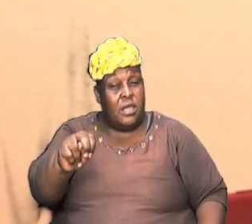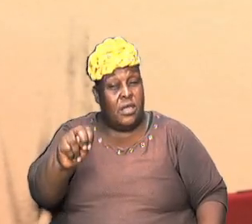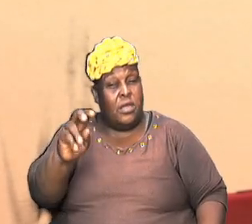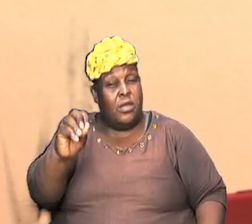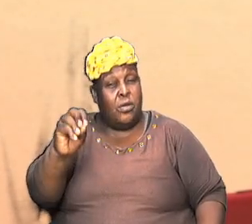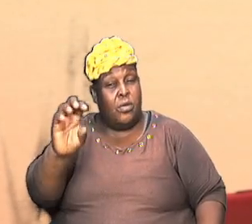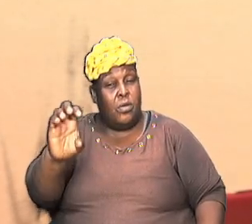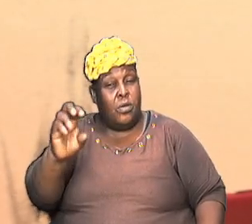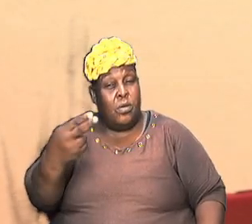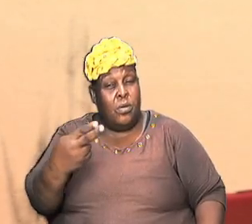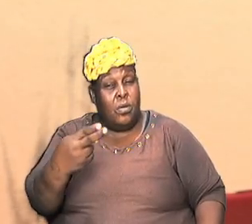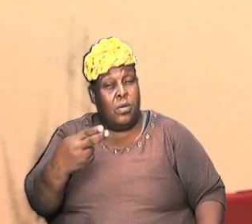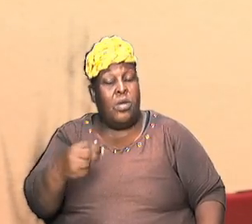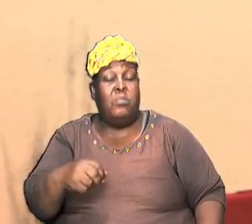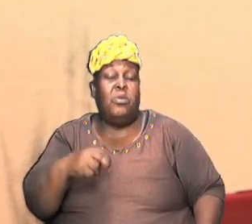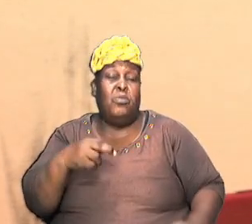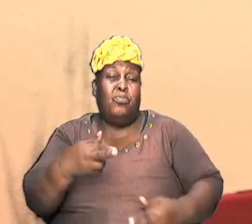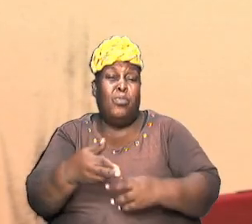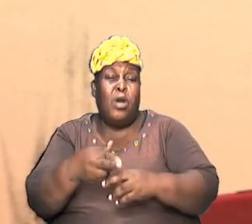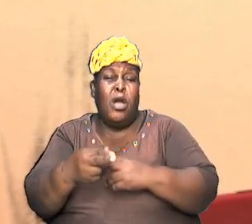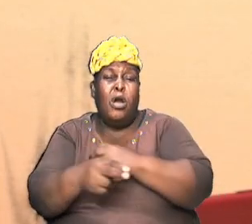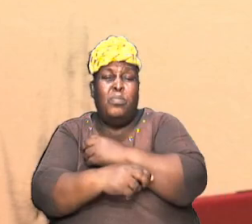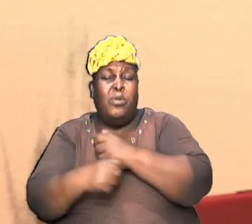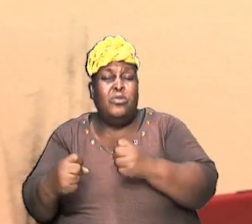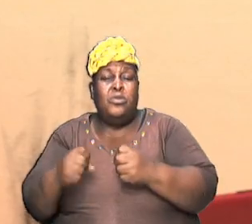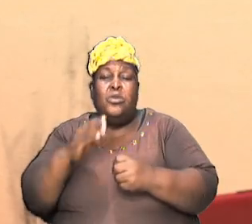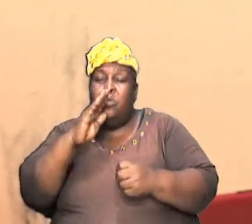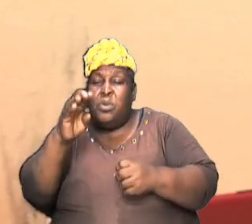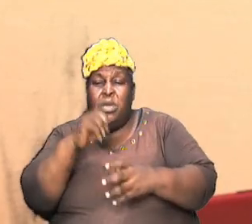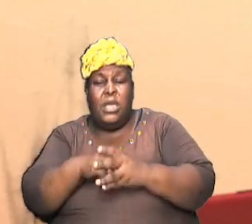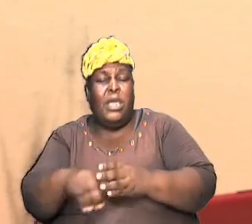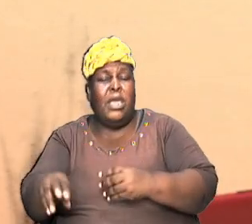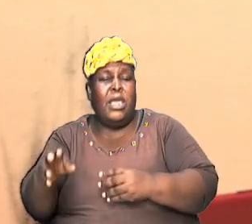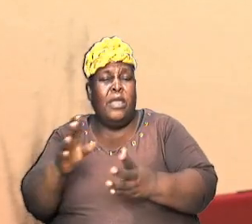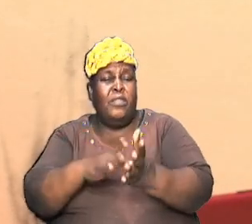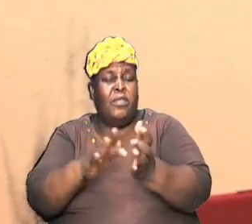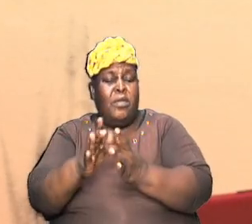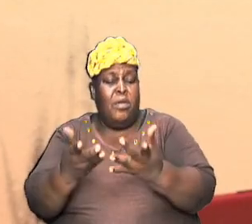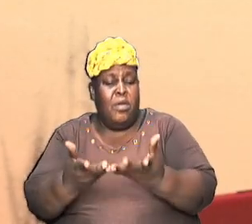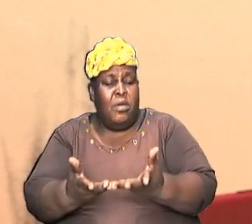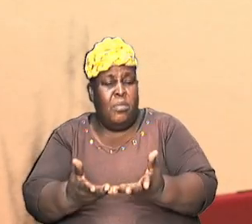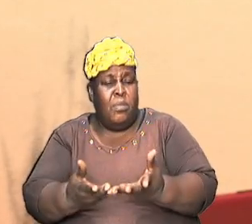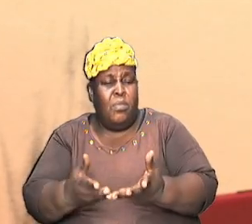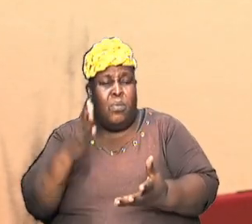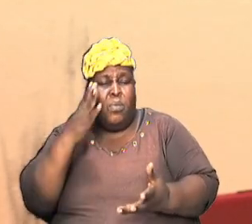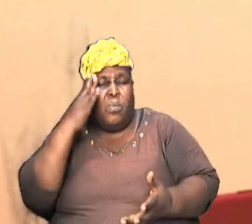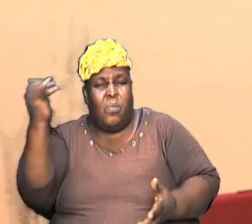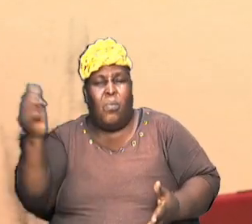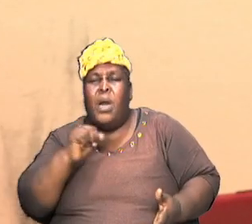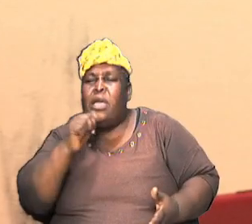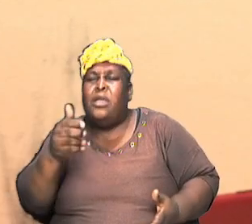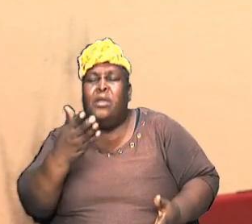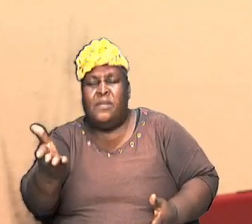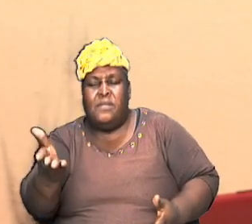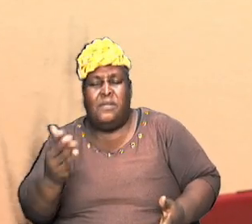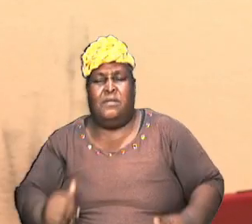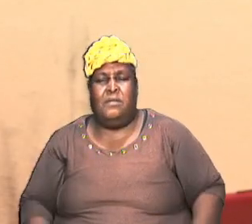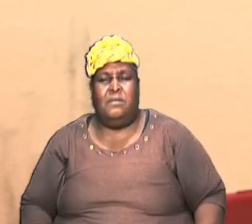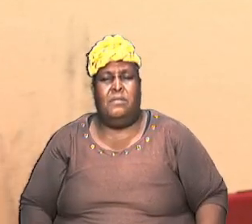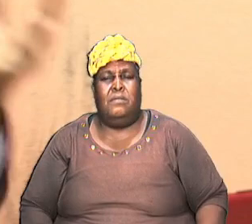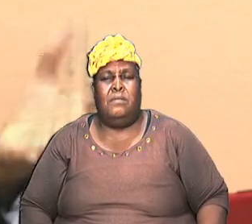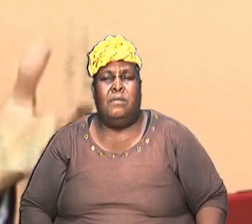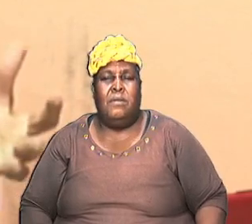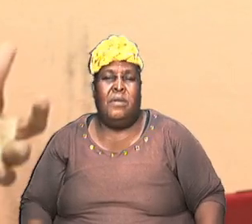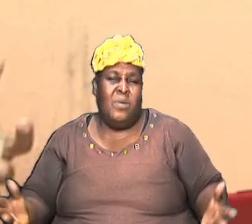don't read the book of Enoch it should be in the Bible well if it should be in the Bible why not there so